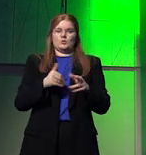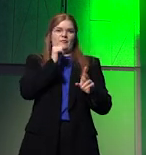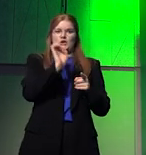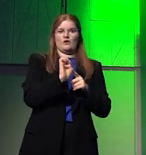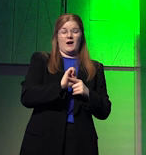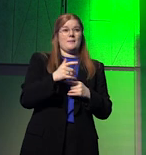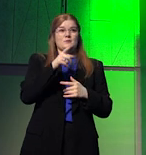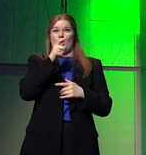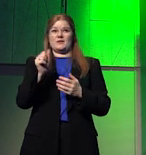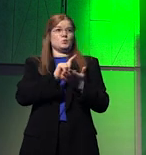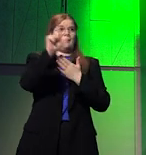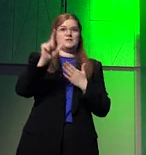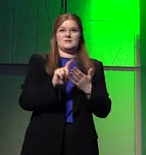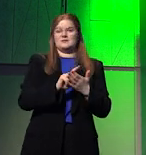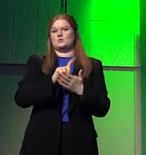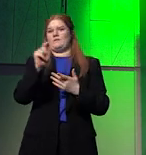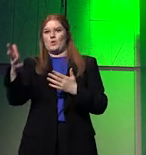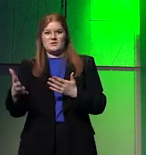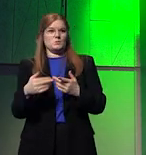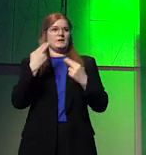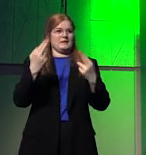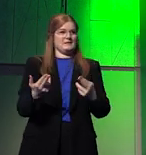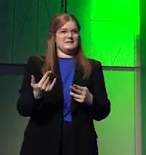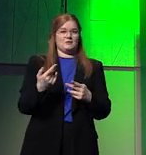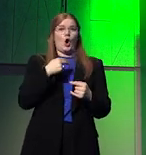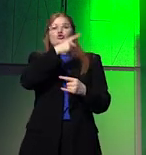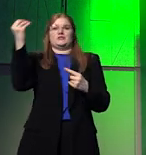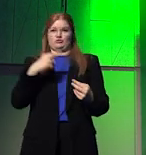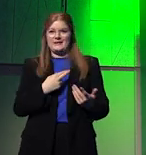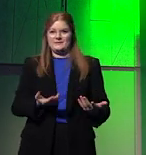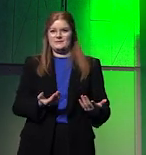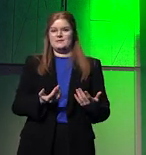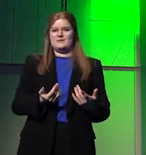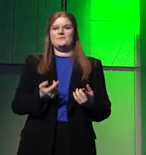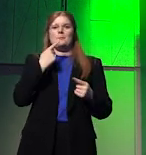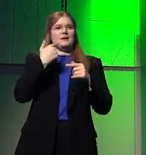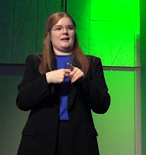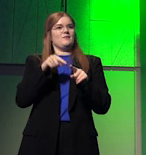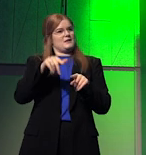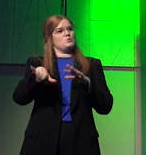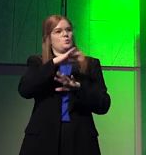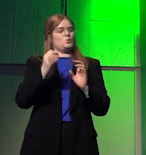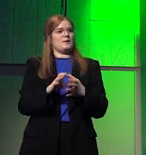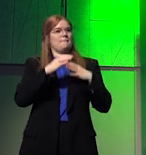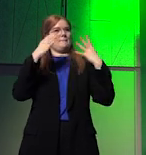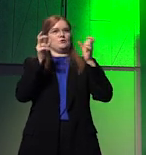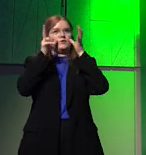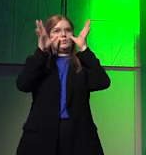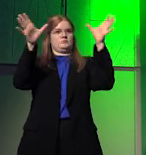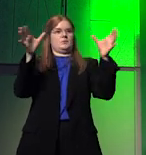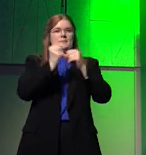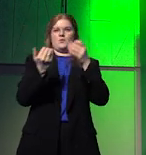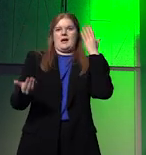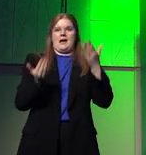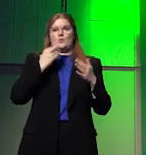Some talk in the dozens, some talk in the hundreds. But again, this is where the larger picture about